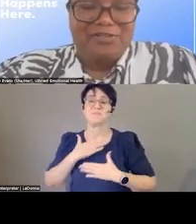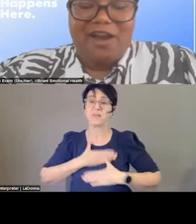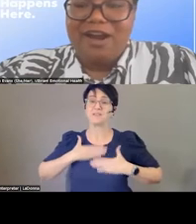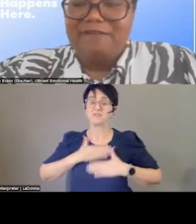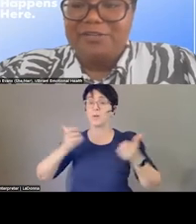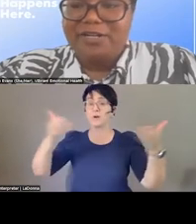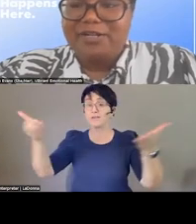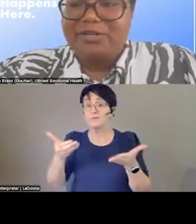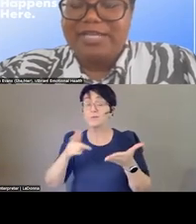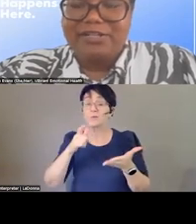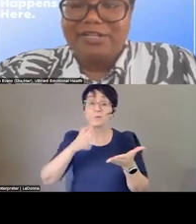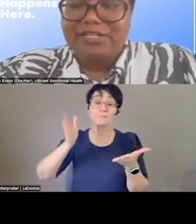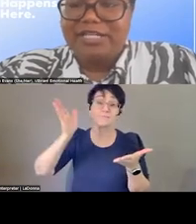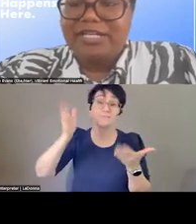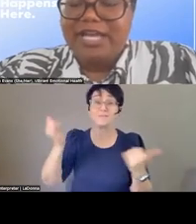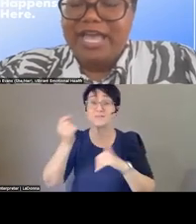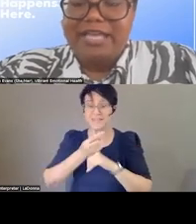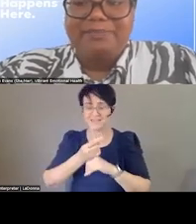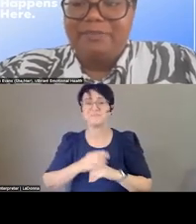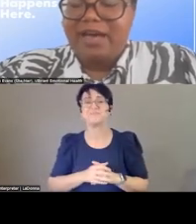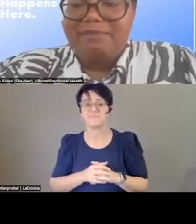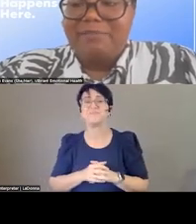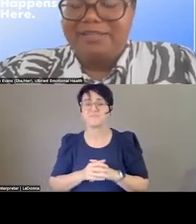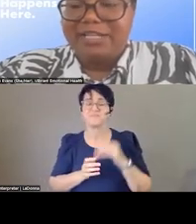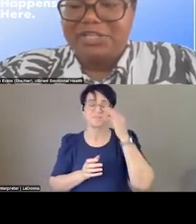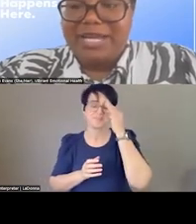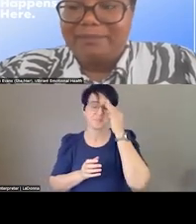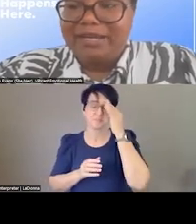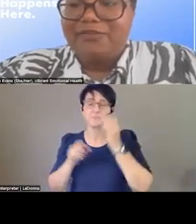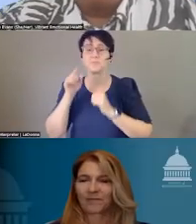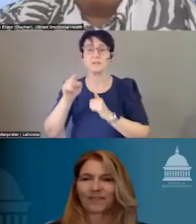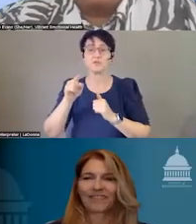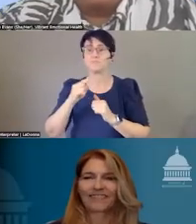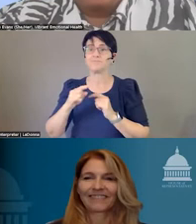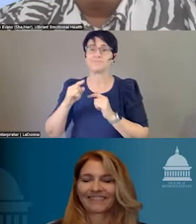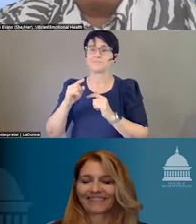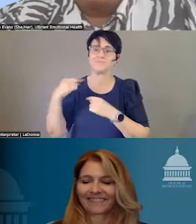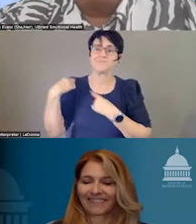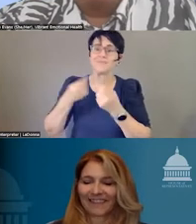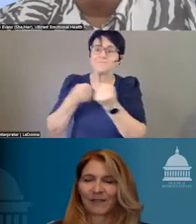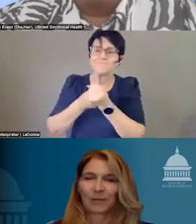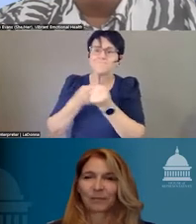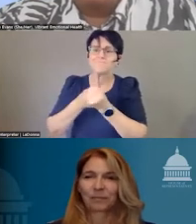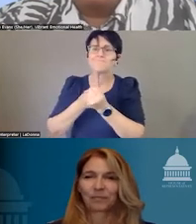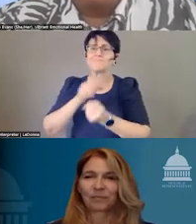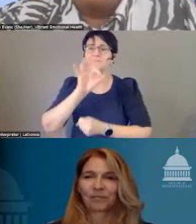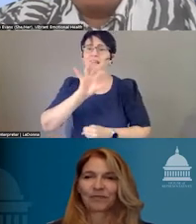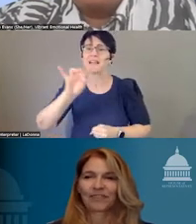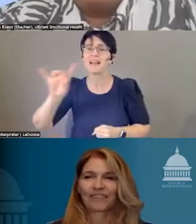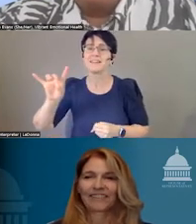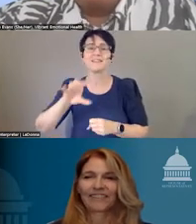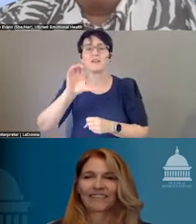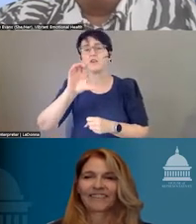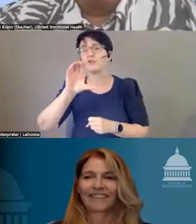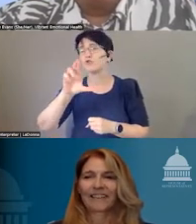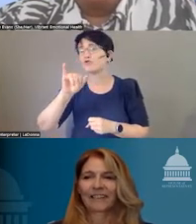introduce our featured presenter. She has been such a champion for 988 and crisis continuum issues.